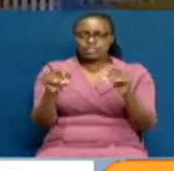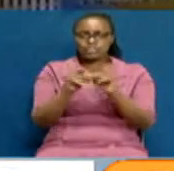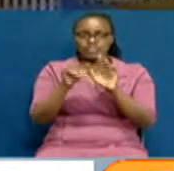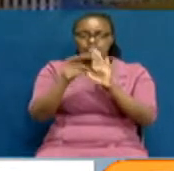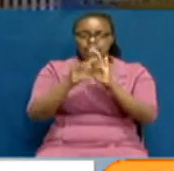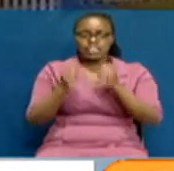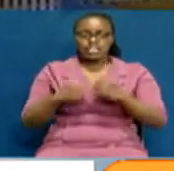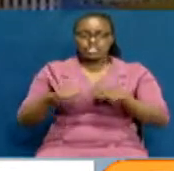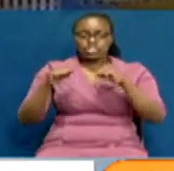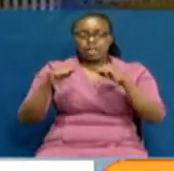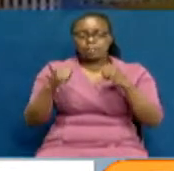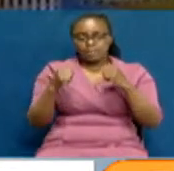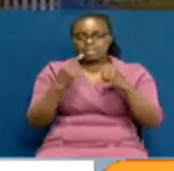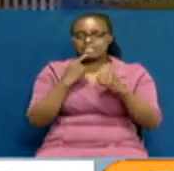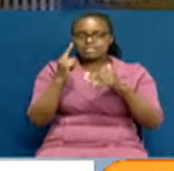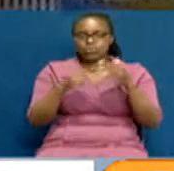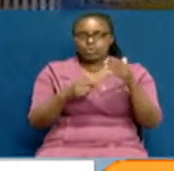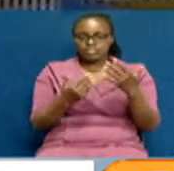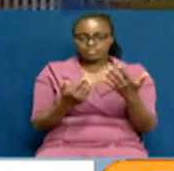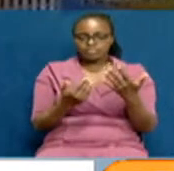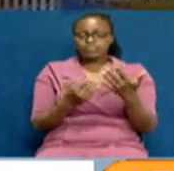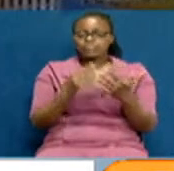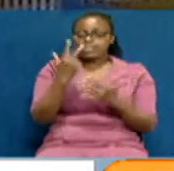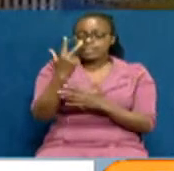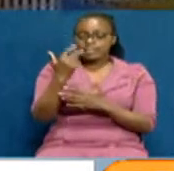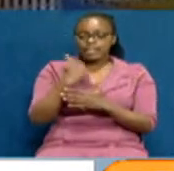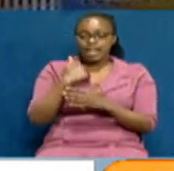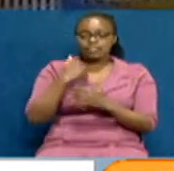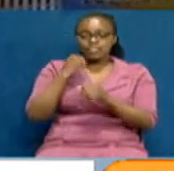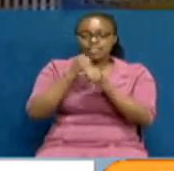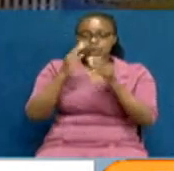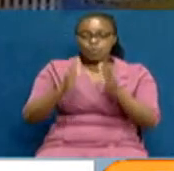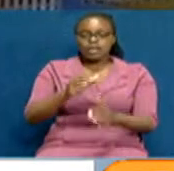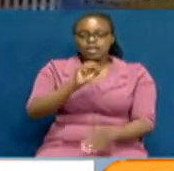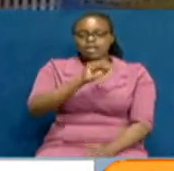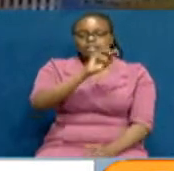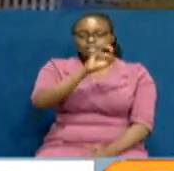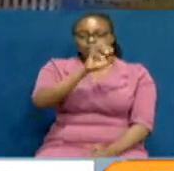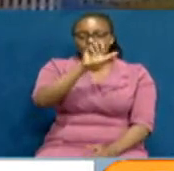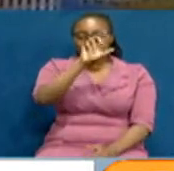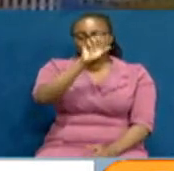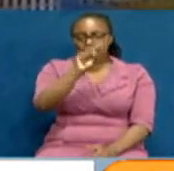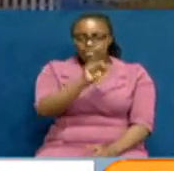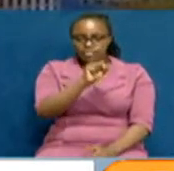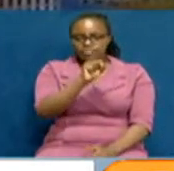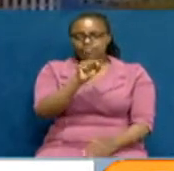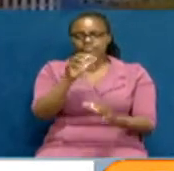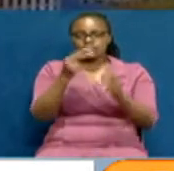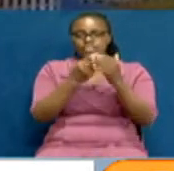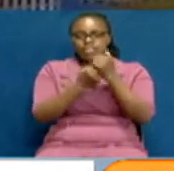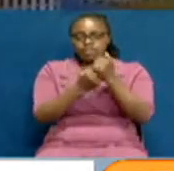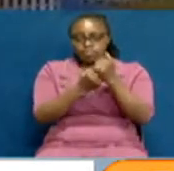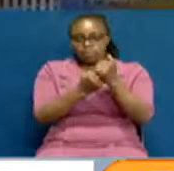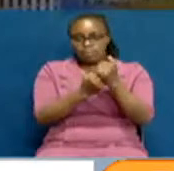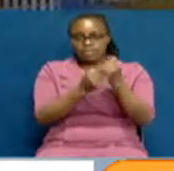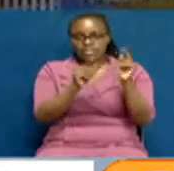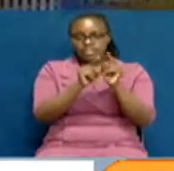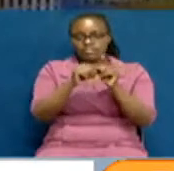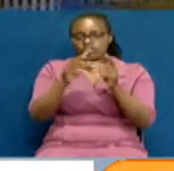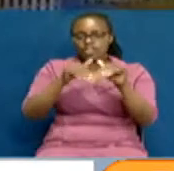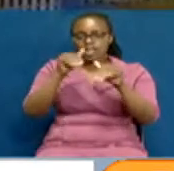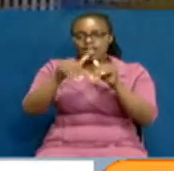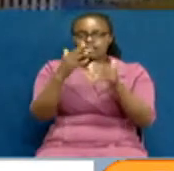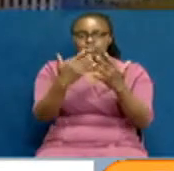the chairman of the commission also indicated that the three were employees of Seamless Limited, the local partners of the firm supplying election